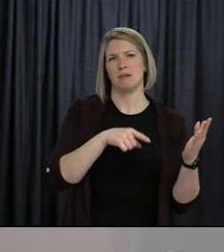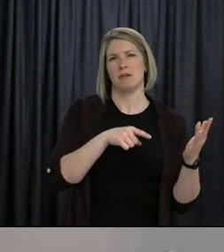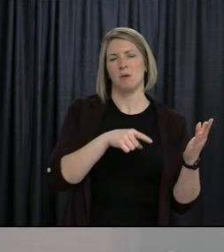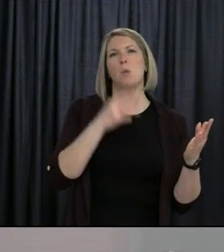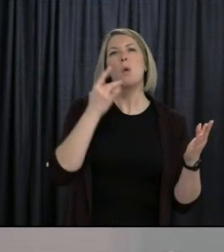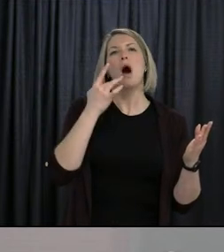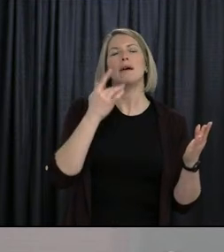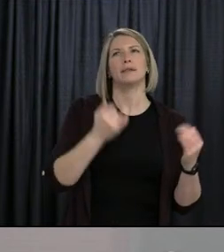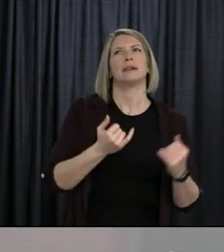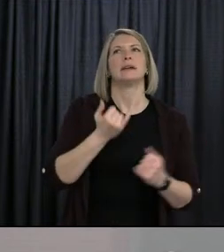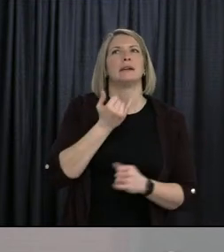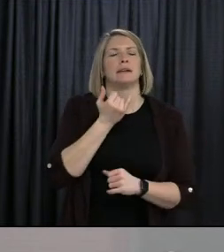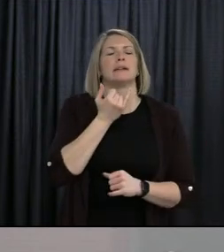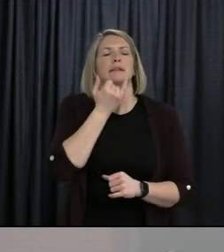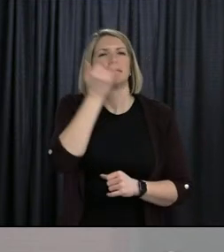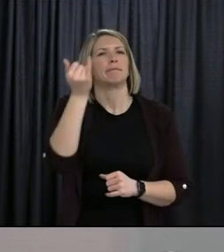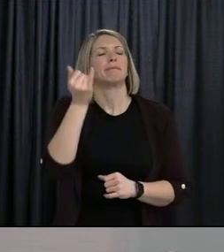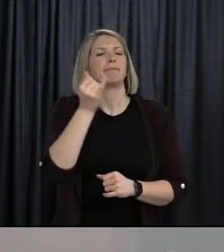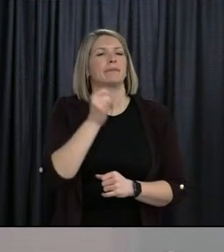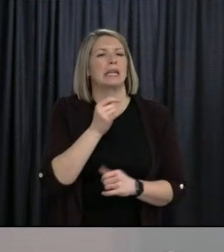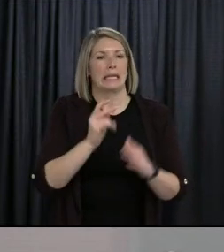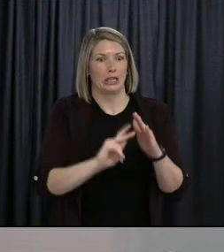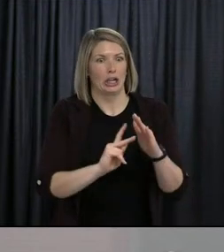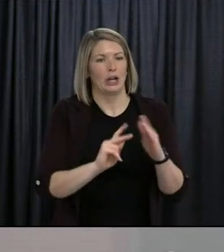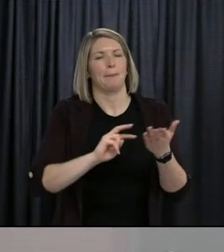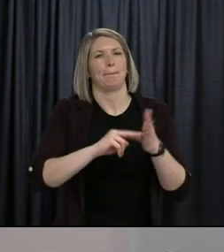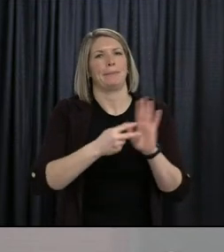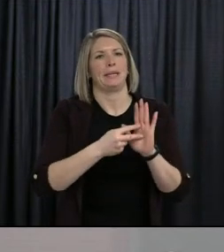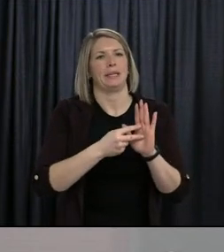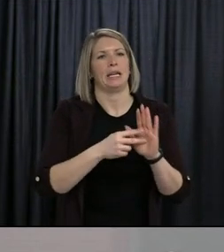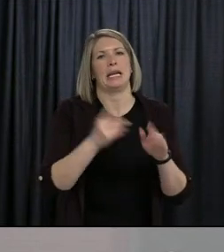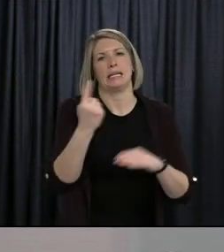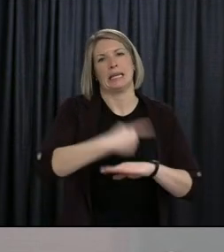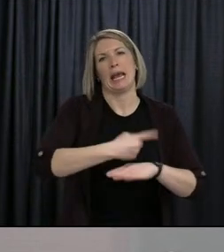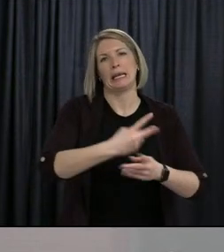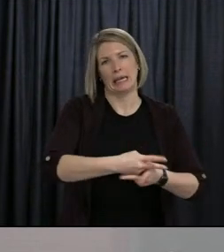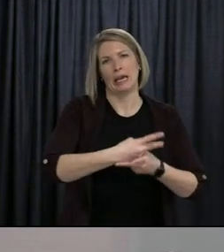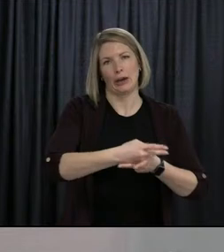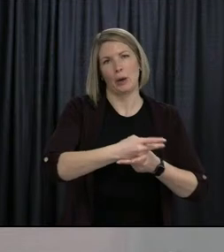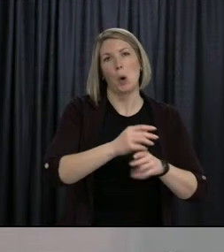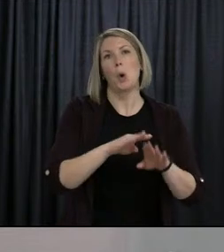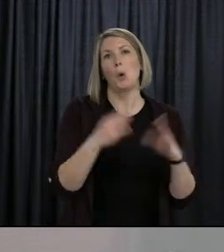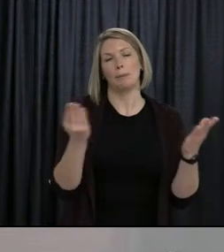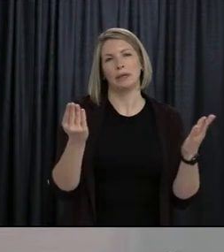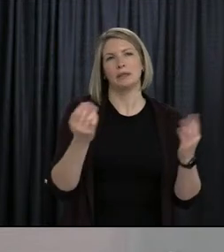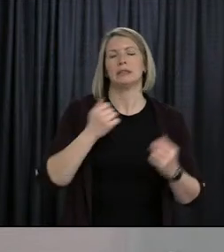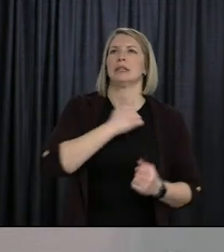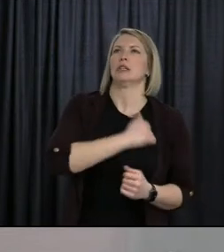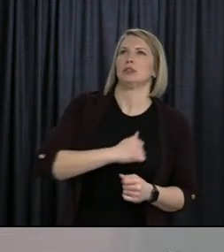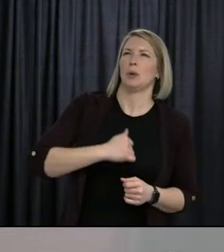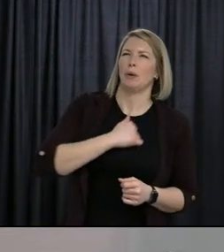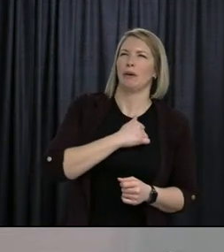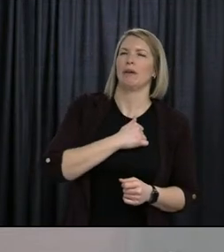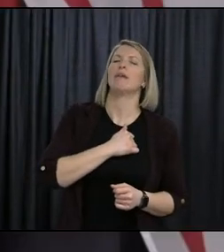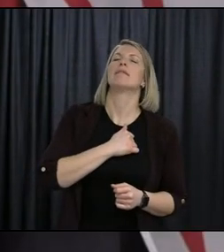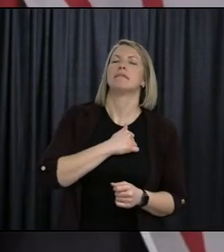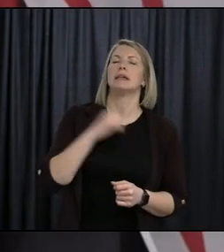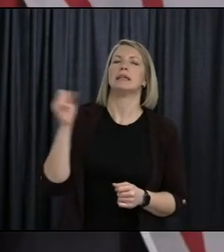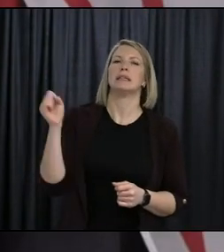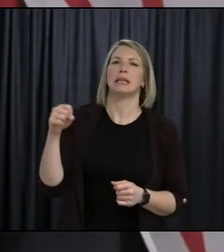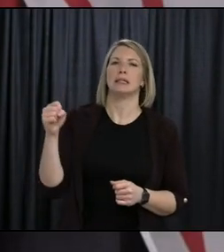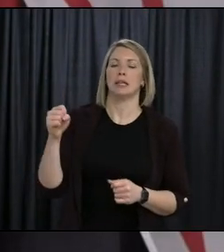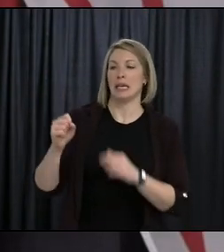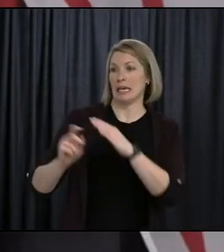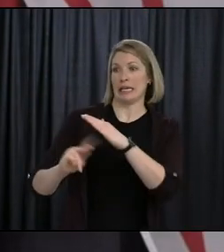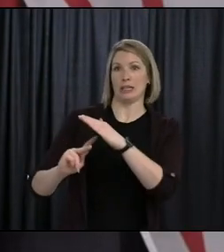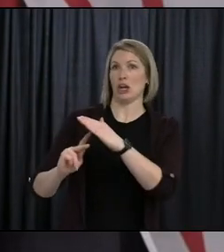of, that anything can be by this. Okay, sorry. Yeah, so kindergarten